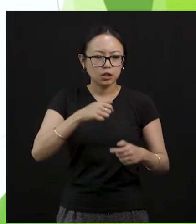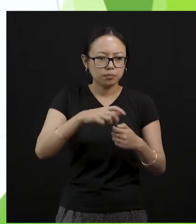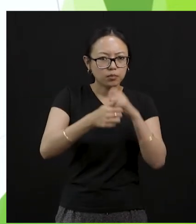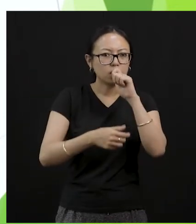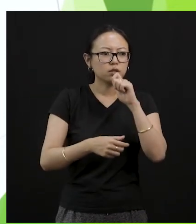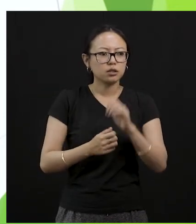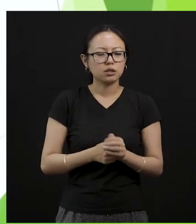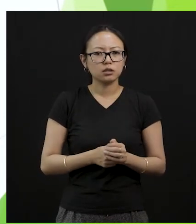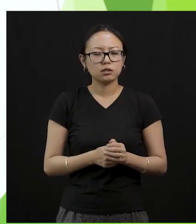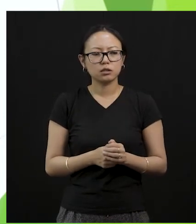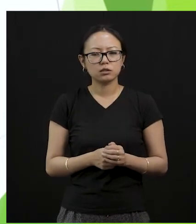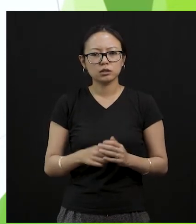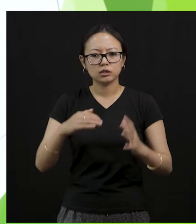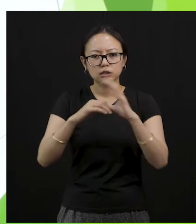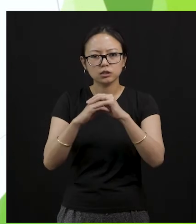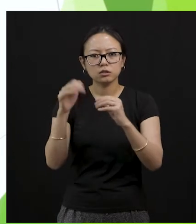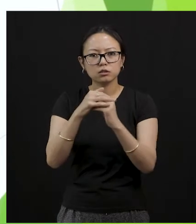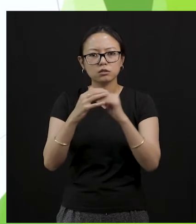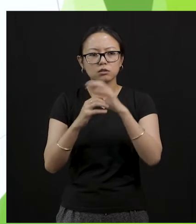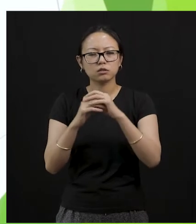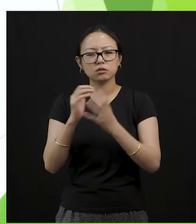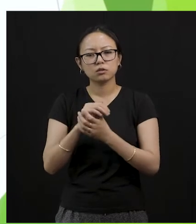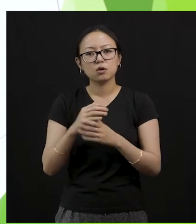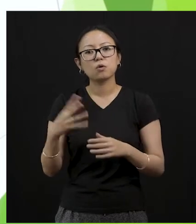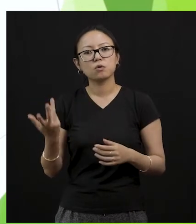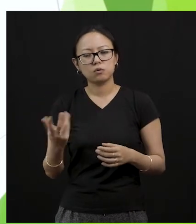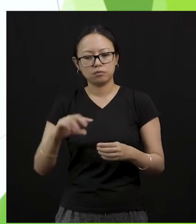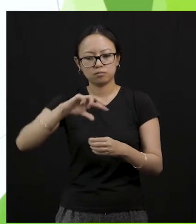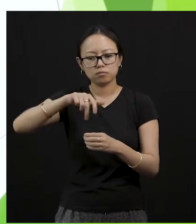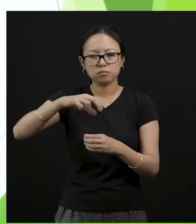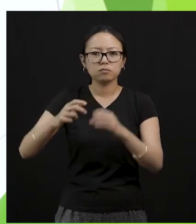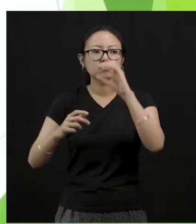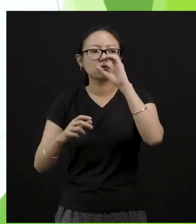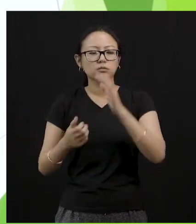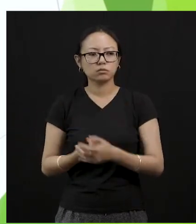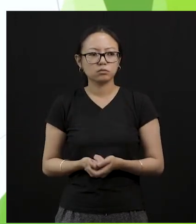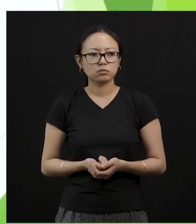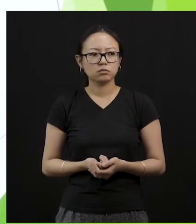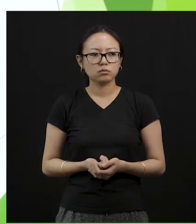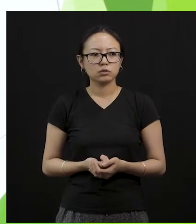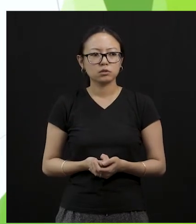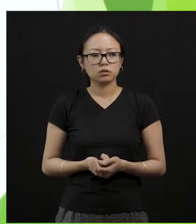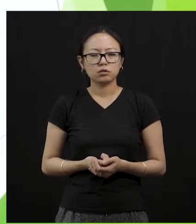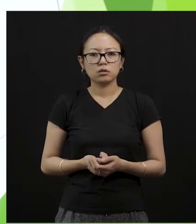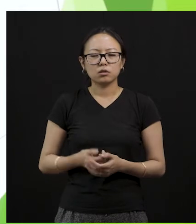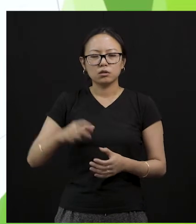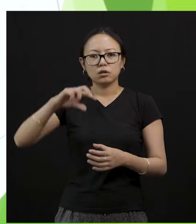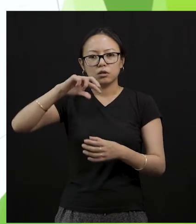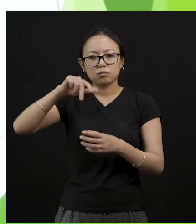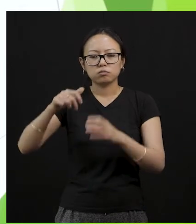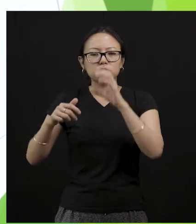the plastic bottle. This is not water bottle, this is a plastic bottle. So of course, it is going to be the plastic bottle. All right?